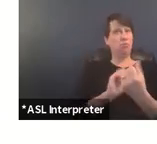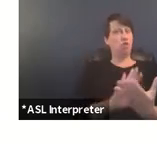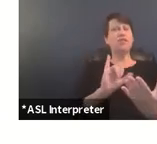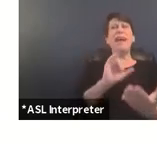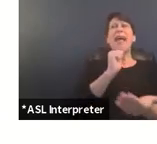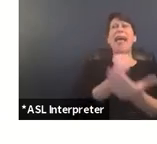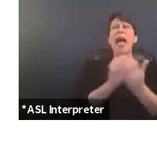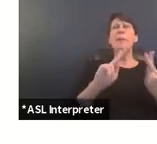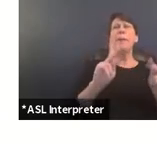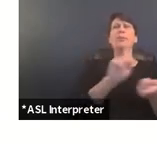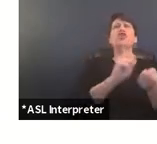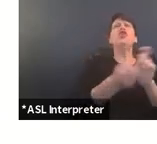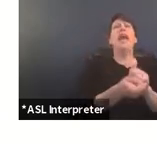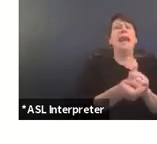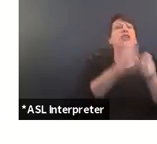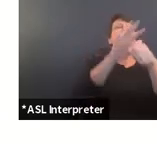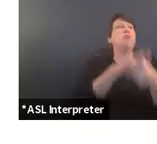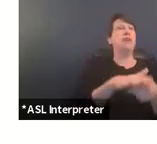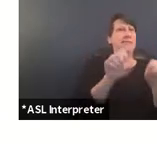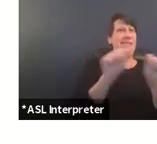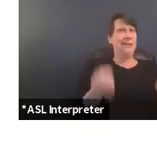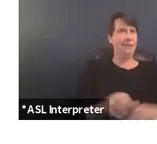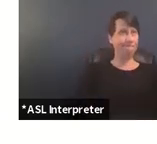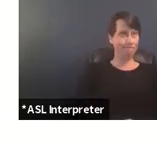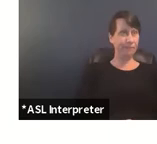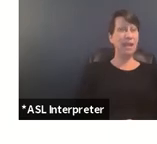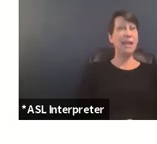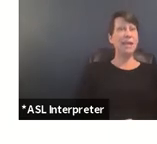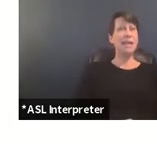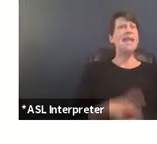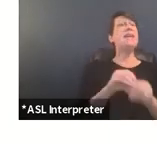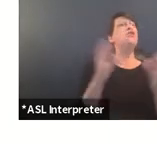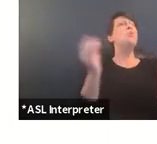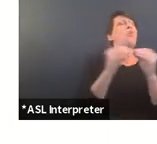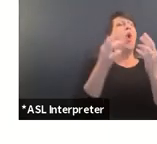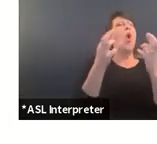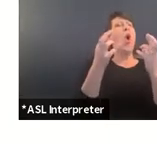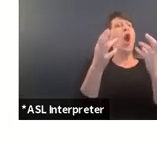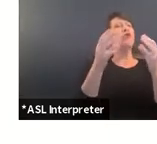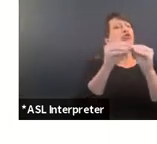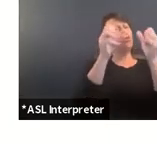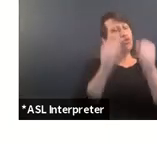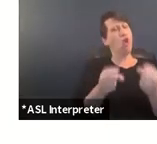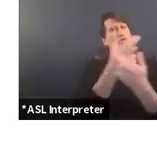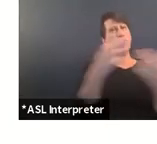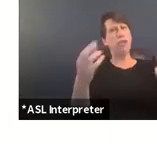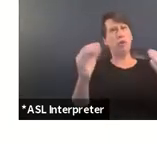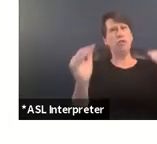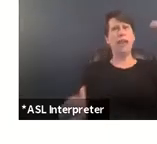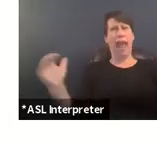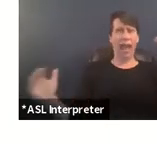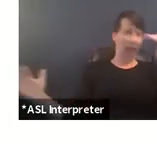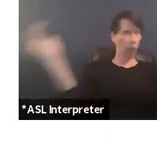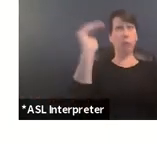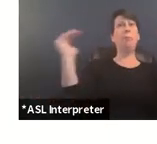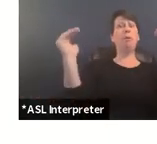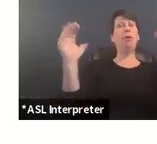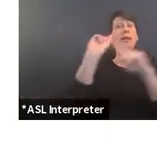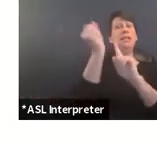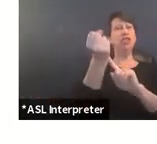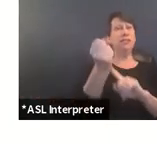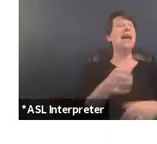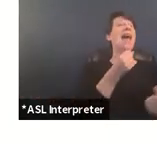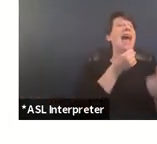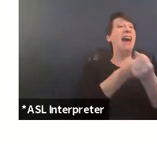people change oppressive systems into highly resourced and equitable conditions actions so advocacy really